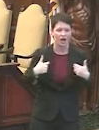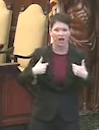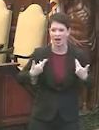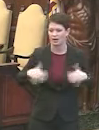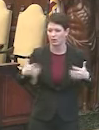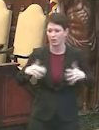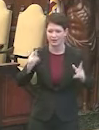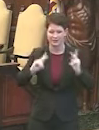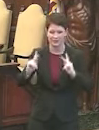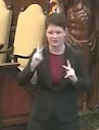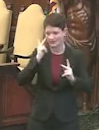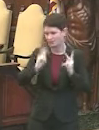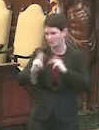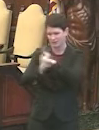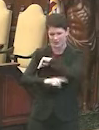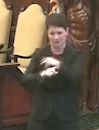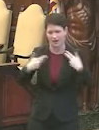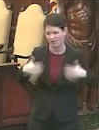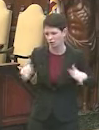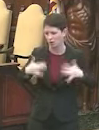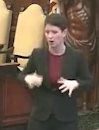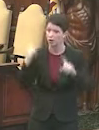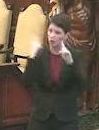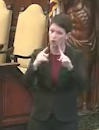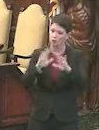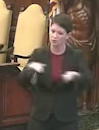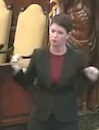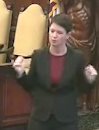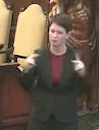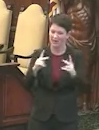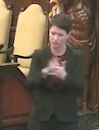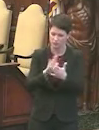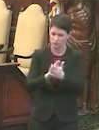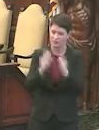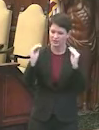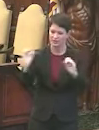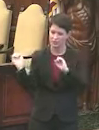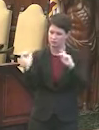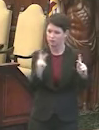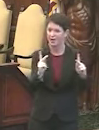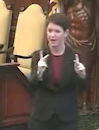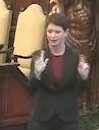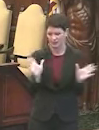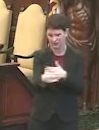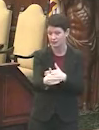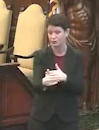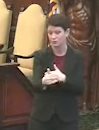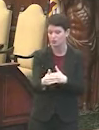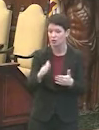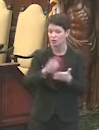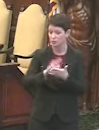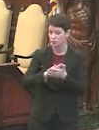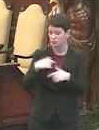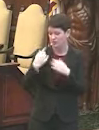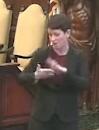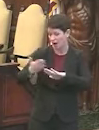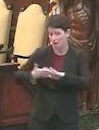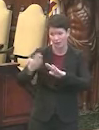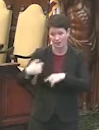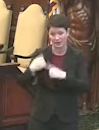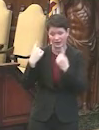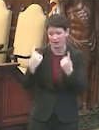see anybody disciplined. I want to get kids back in the classroom. want teachers to go back in the classroom. There are schools that have been operating now